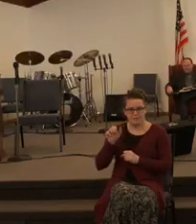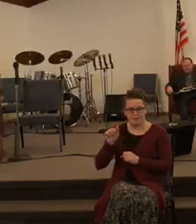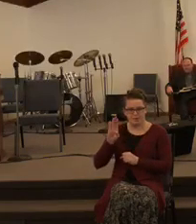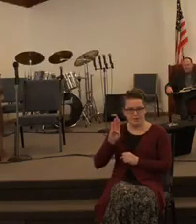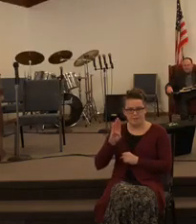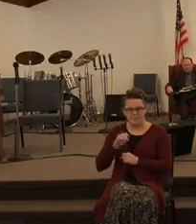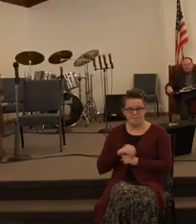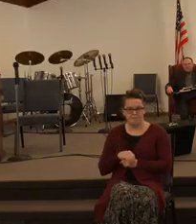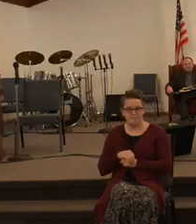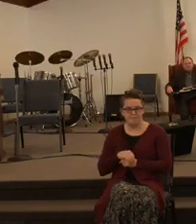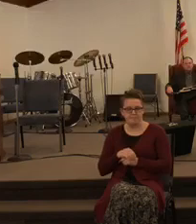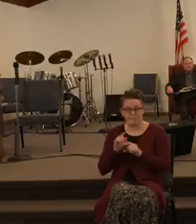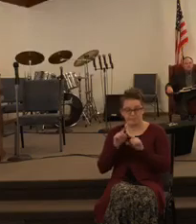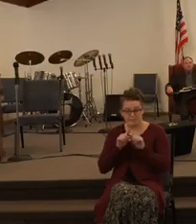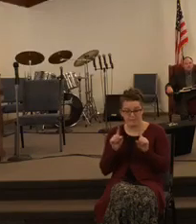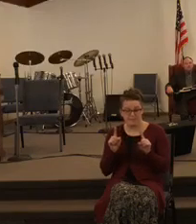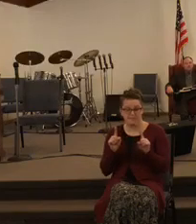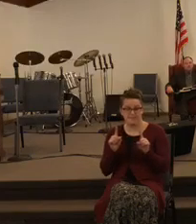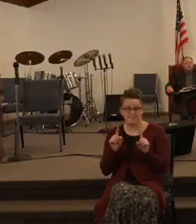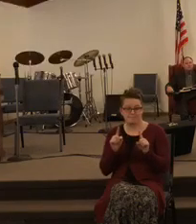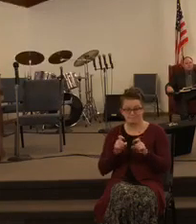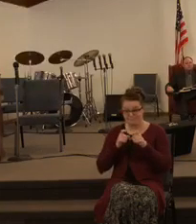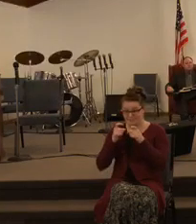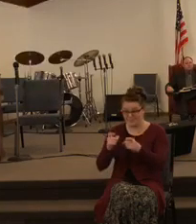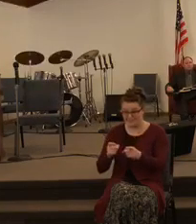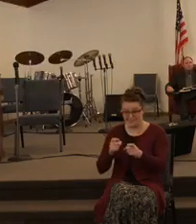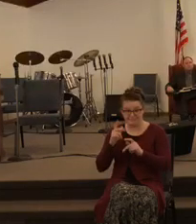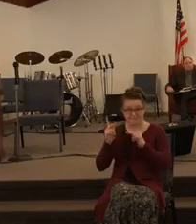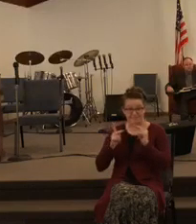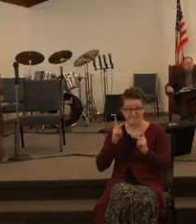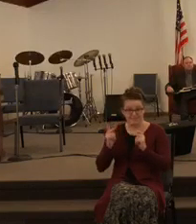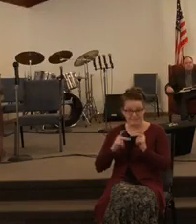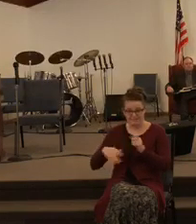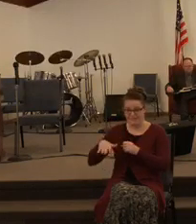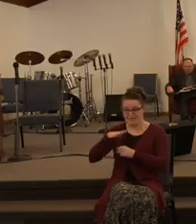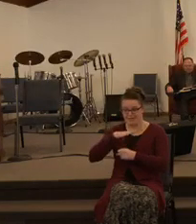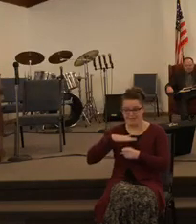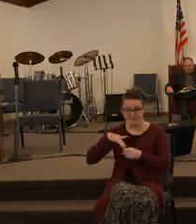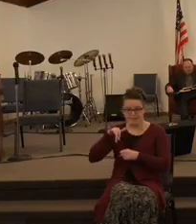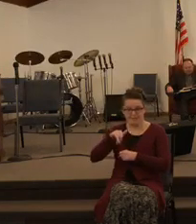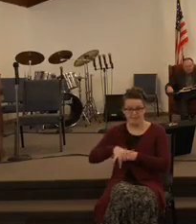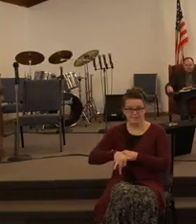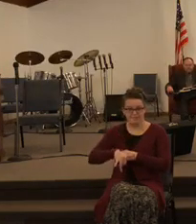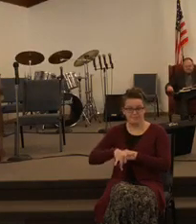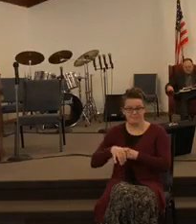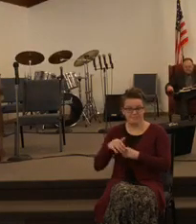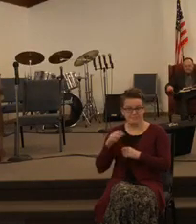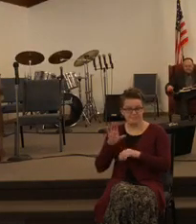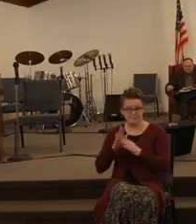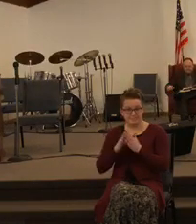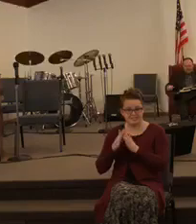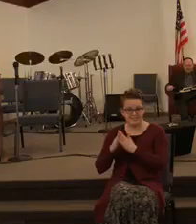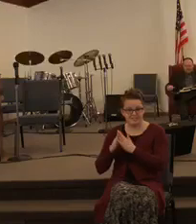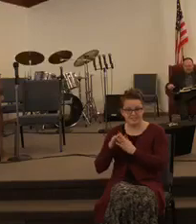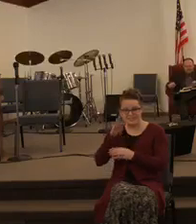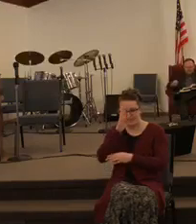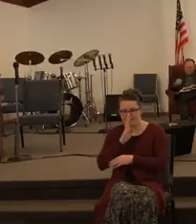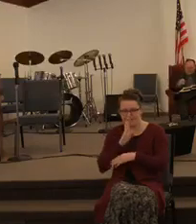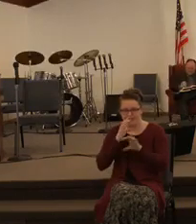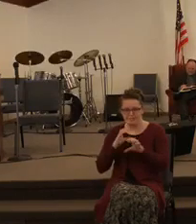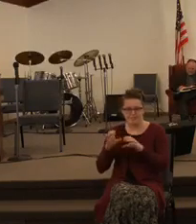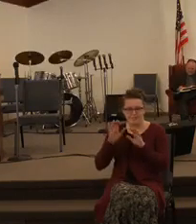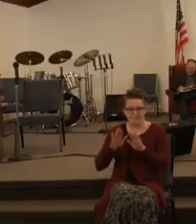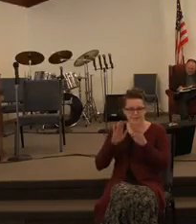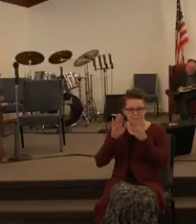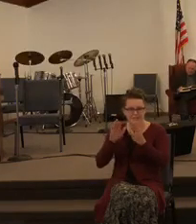not only that but he's going to give you victory over these cities these cities God is going to do some great